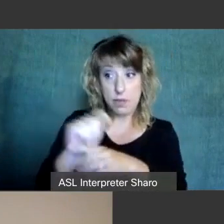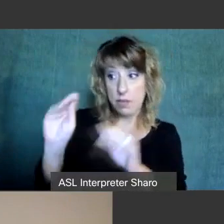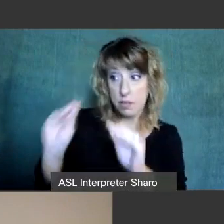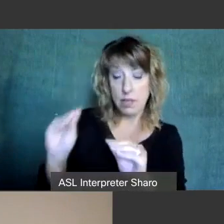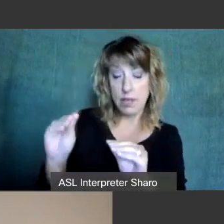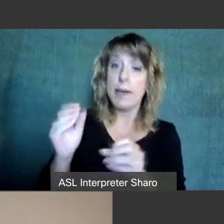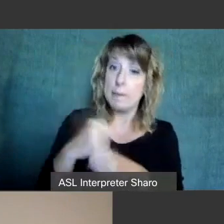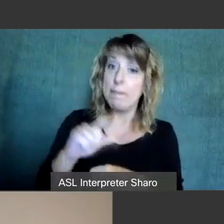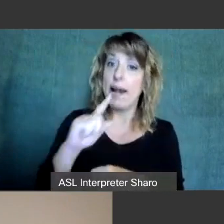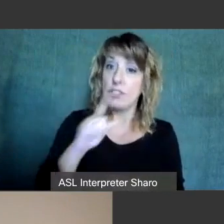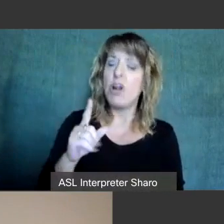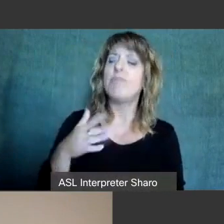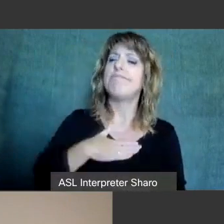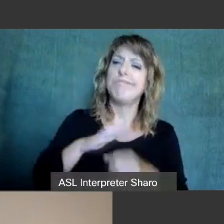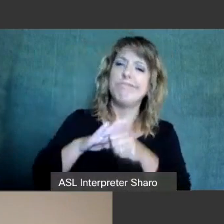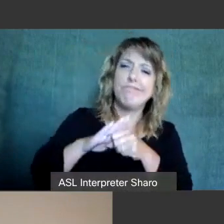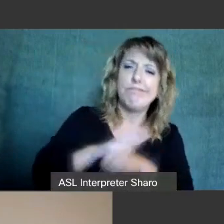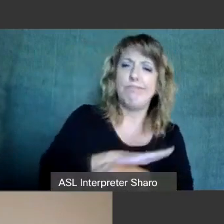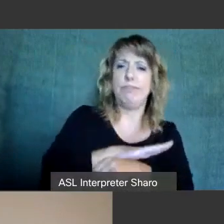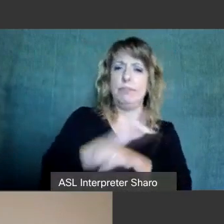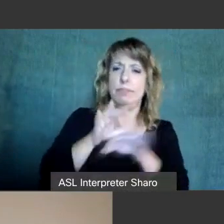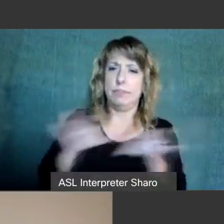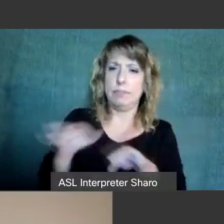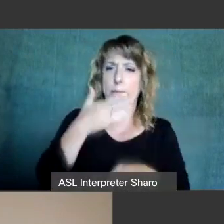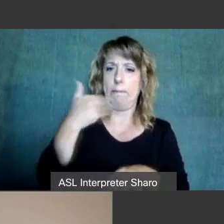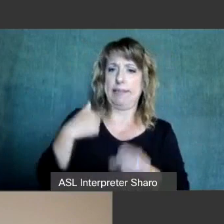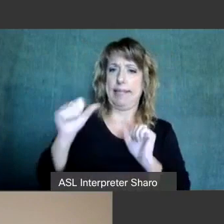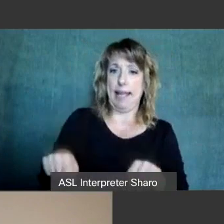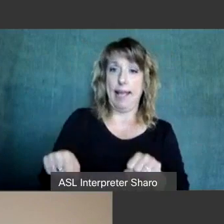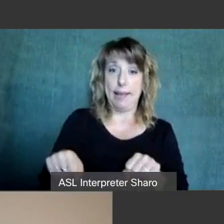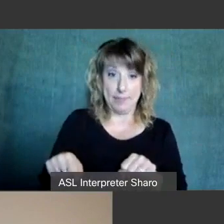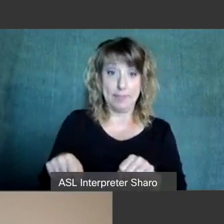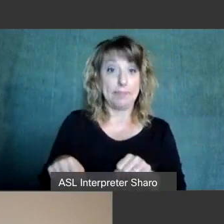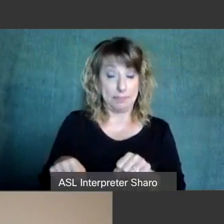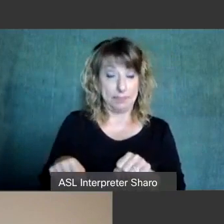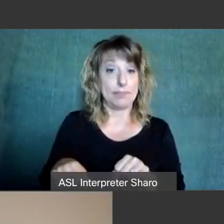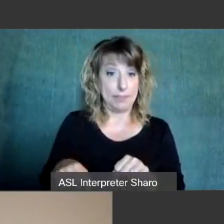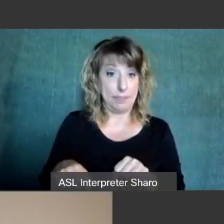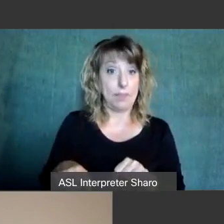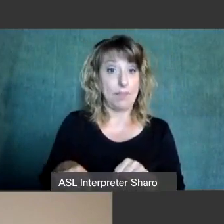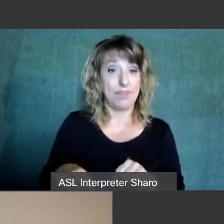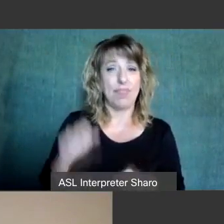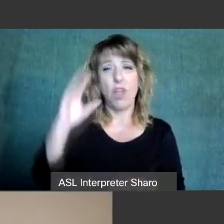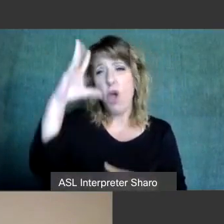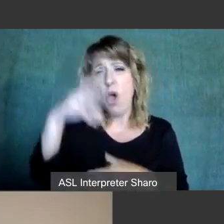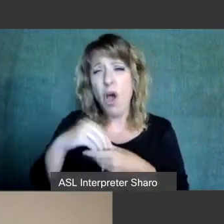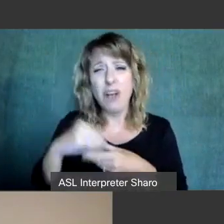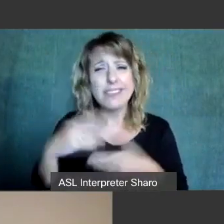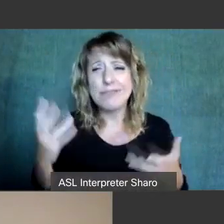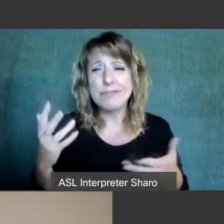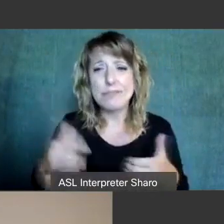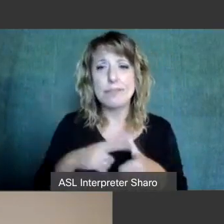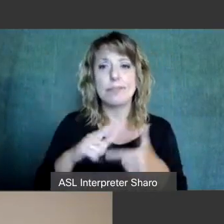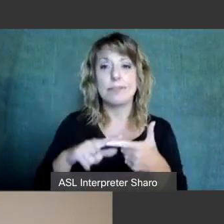I fully explain to the best of my ability what autism is, what the traits are